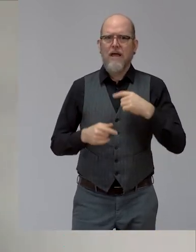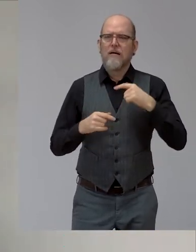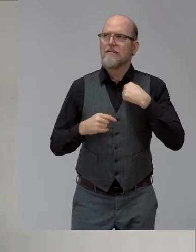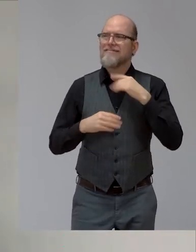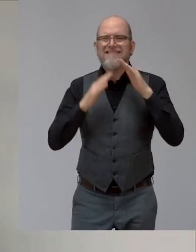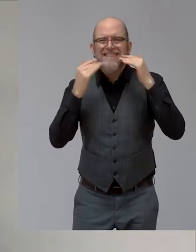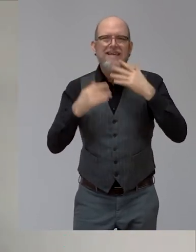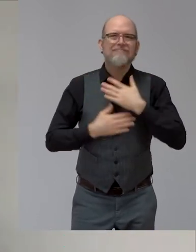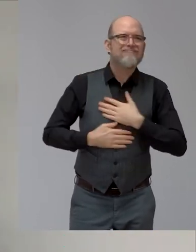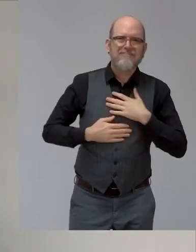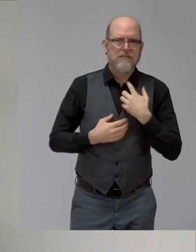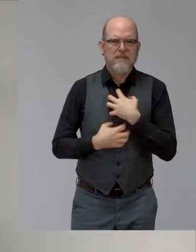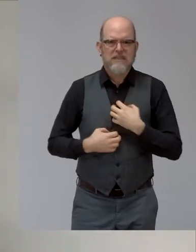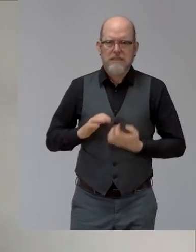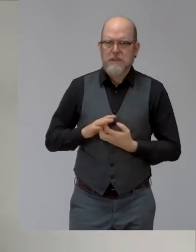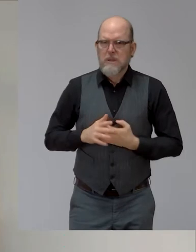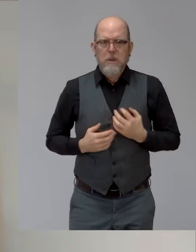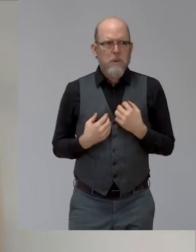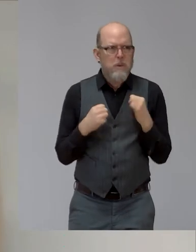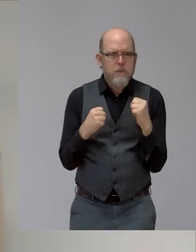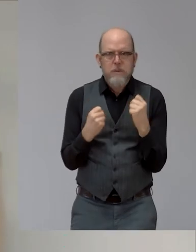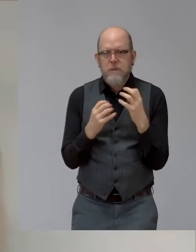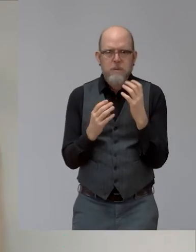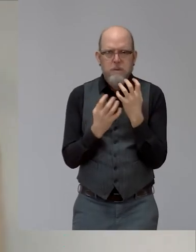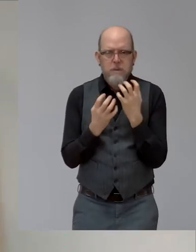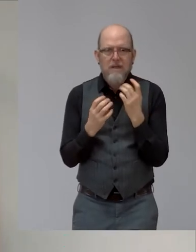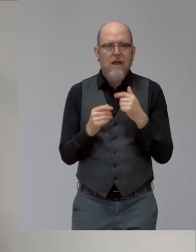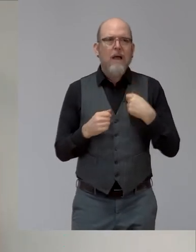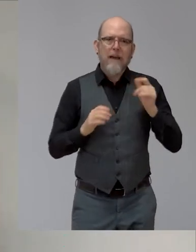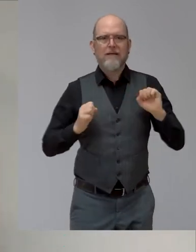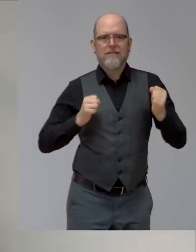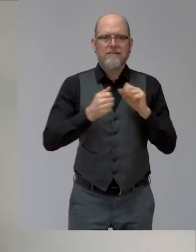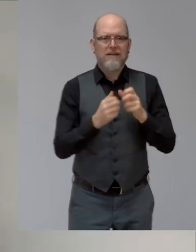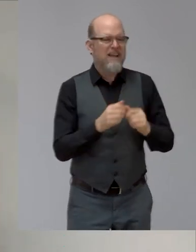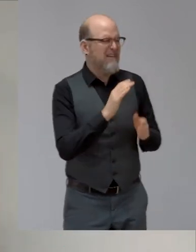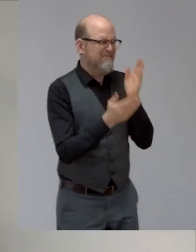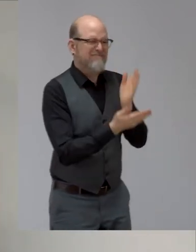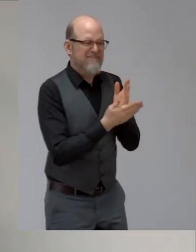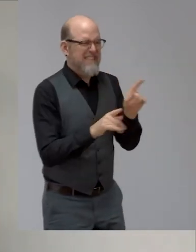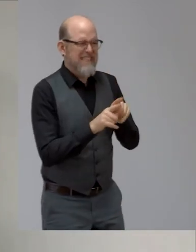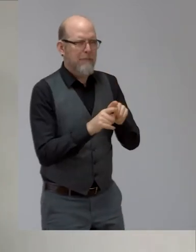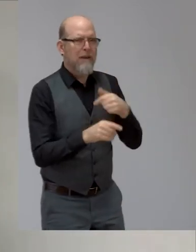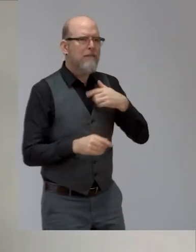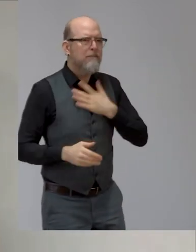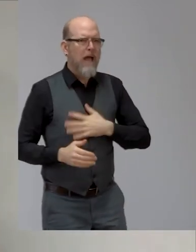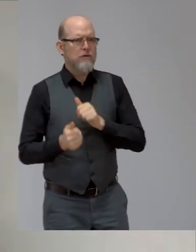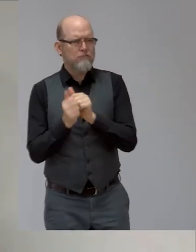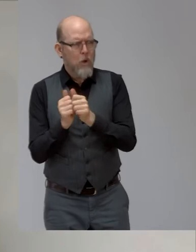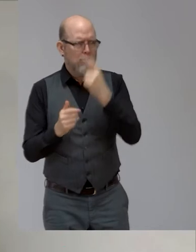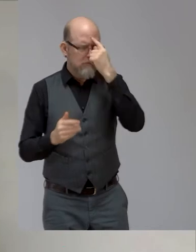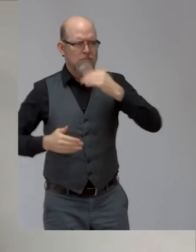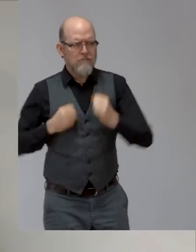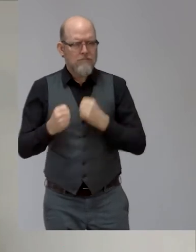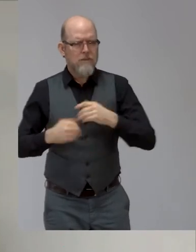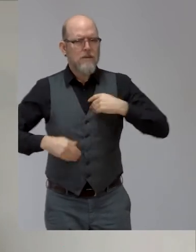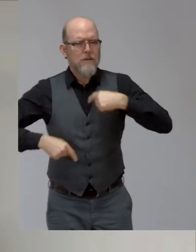real and grounded is exercise. Actually, one of the things that I find very hard about being somebody who is registered blind